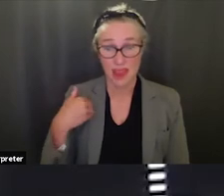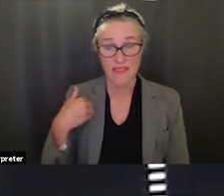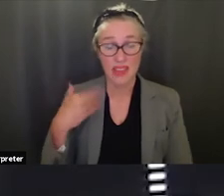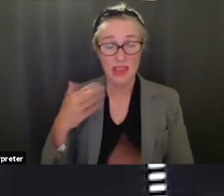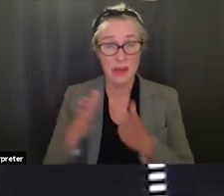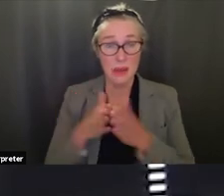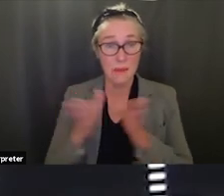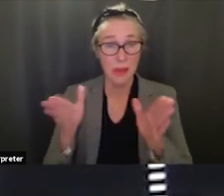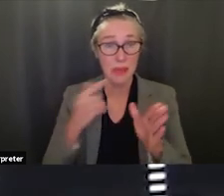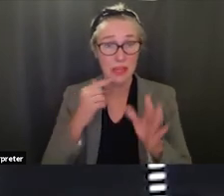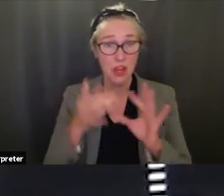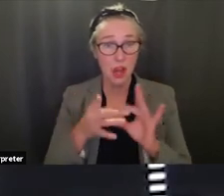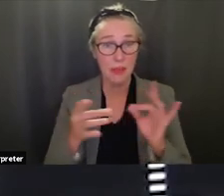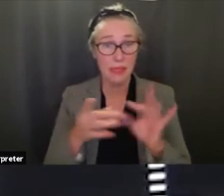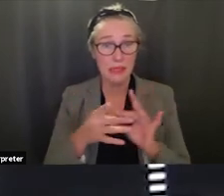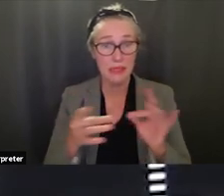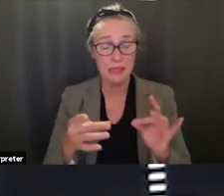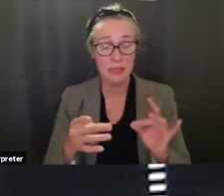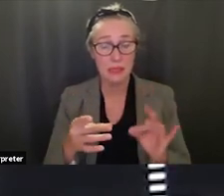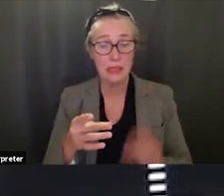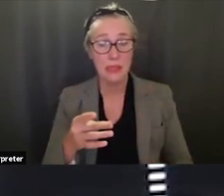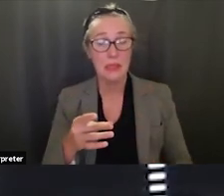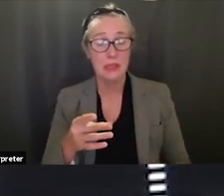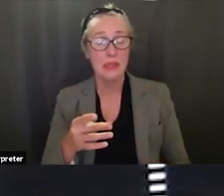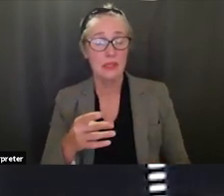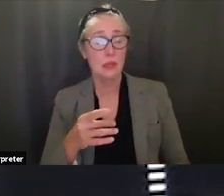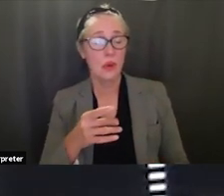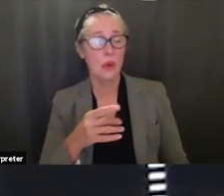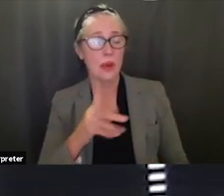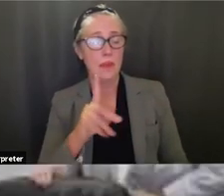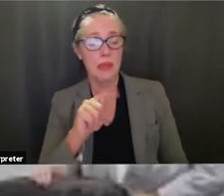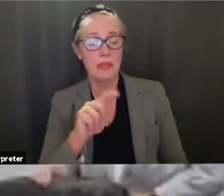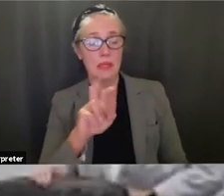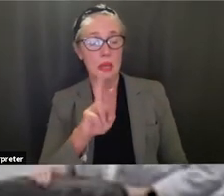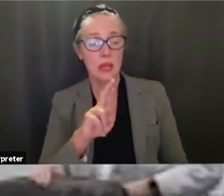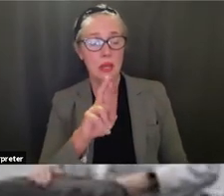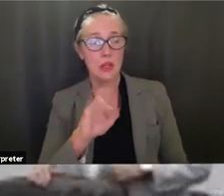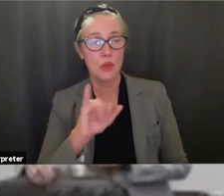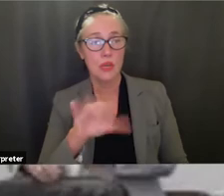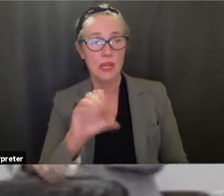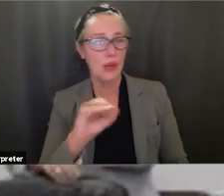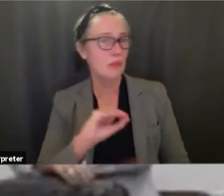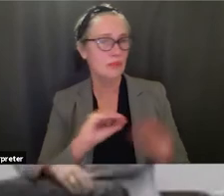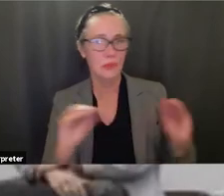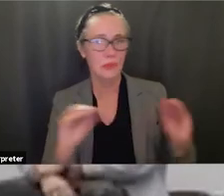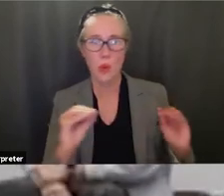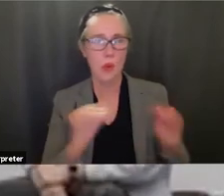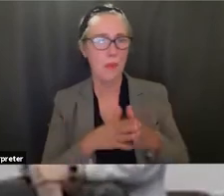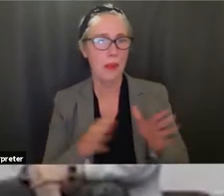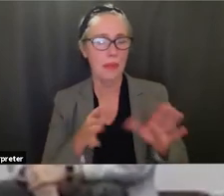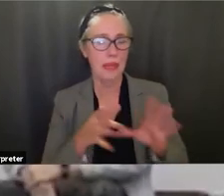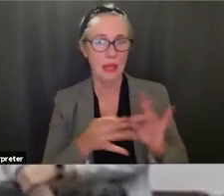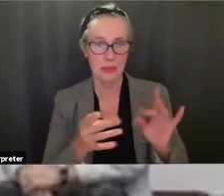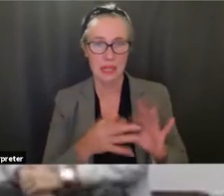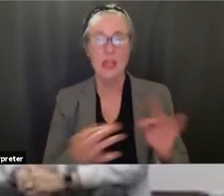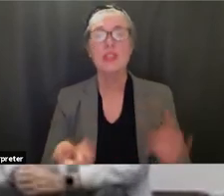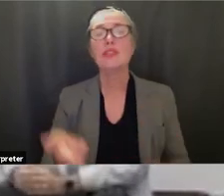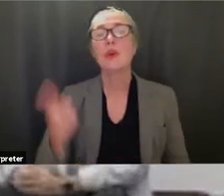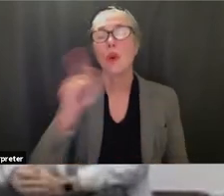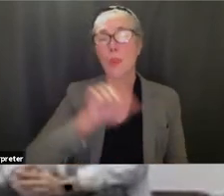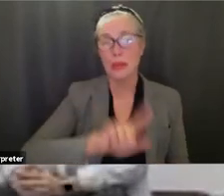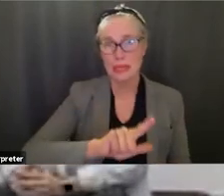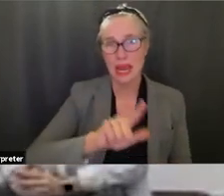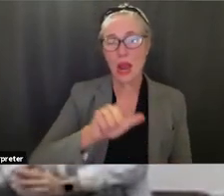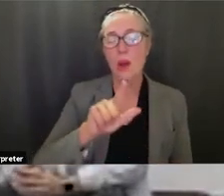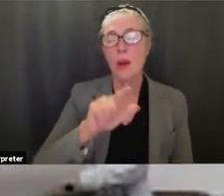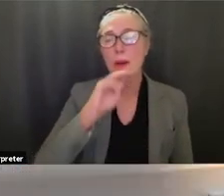hale no public comment okay thank you then we do open it up to the board and i'll turn it over to miss sims moton yes thank you thank you anne for that